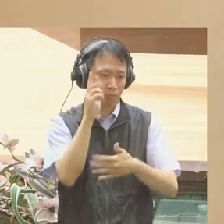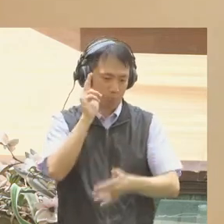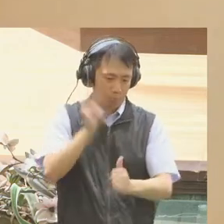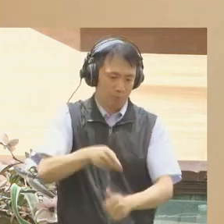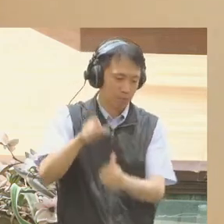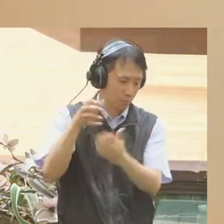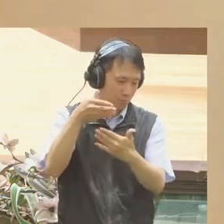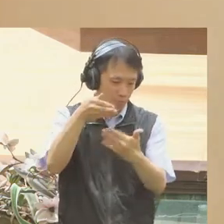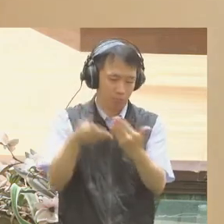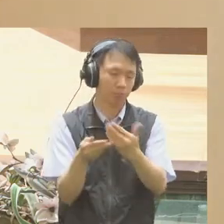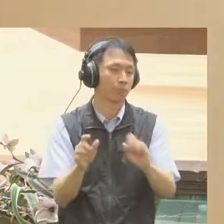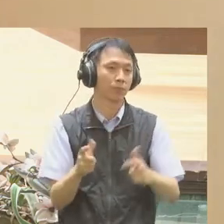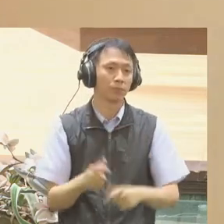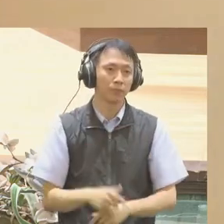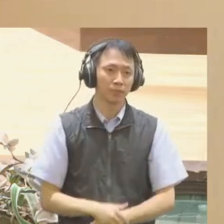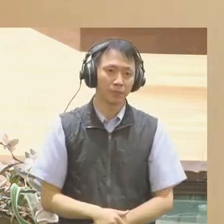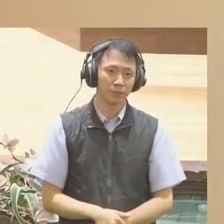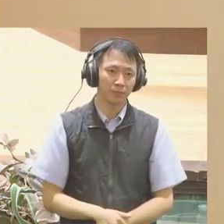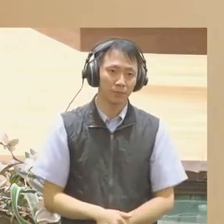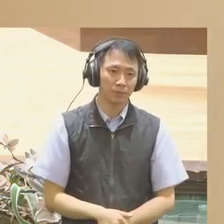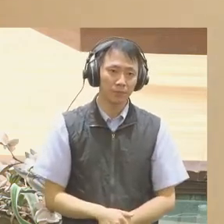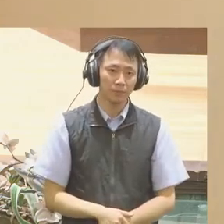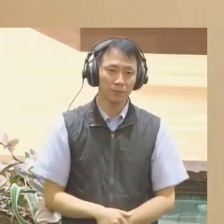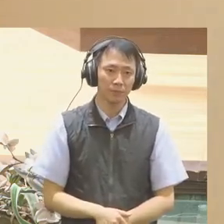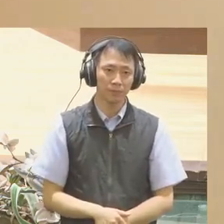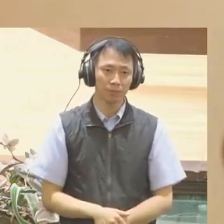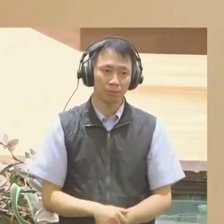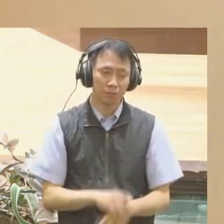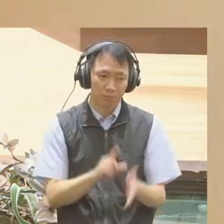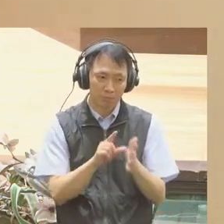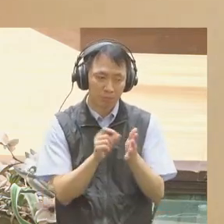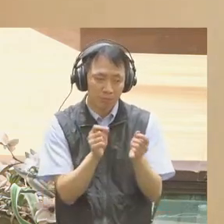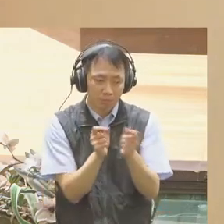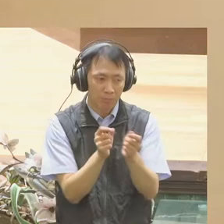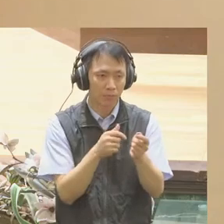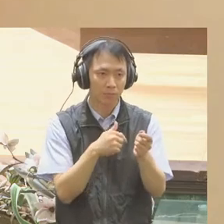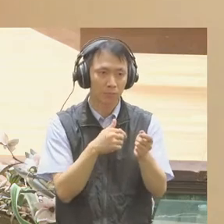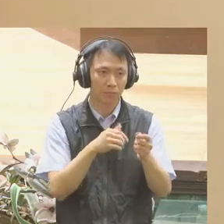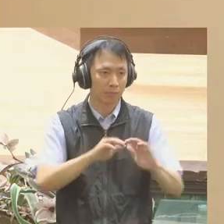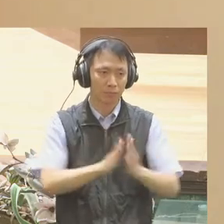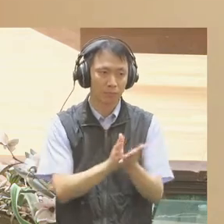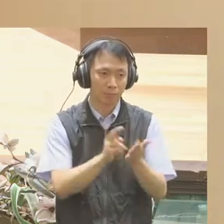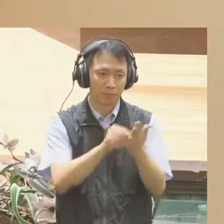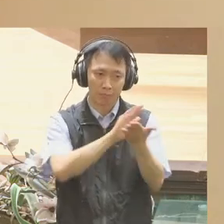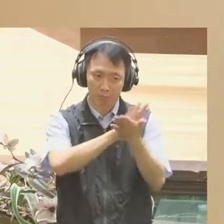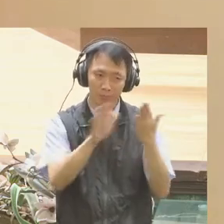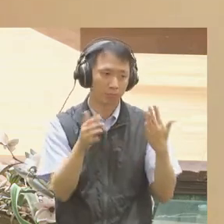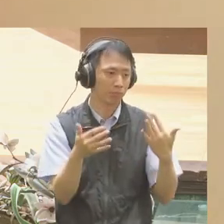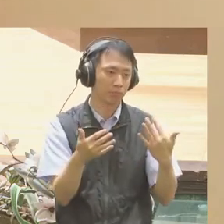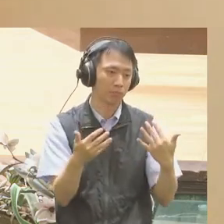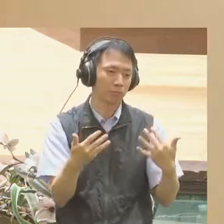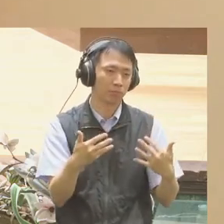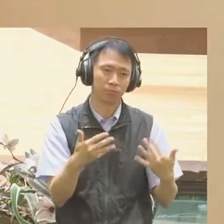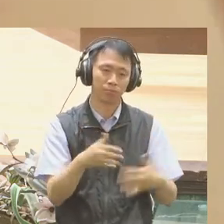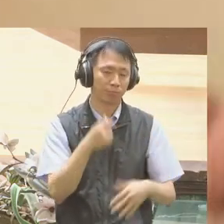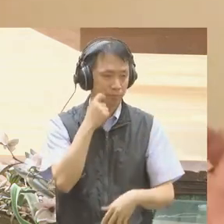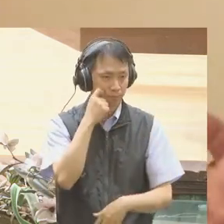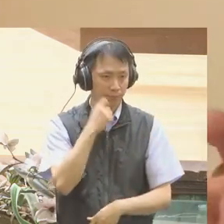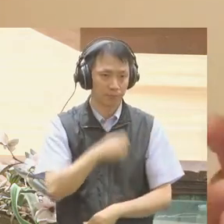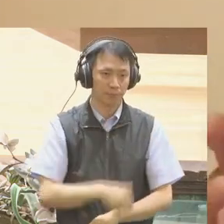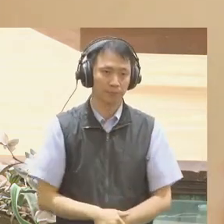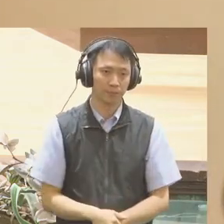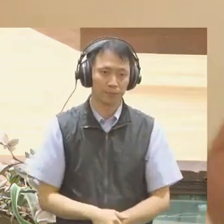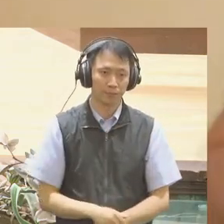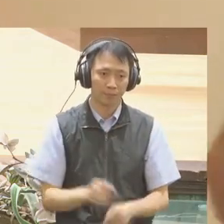We're not going to overcome institutionalized factions without new models that enable citizens to imagine what governance looks like without factions.